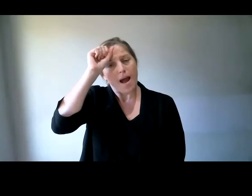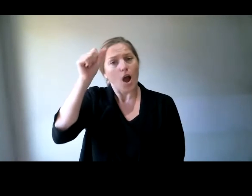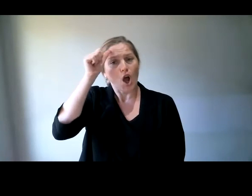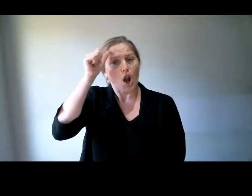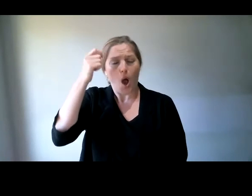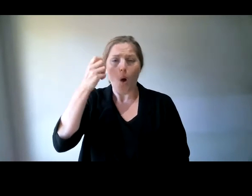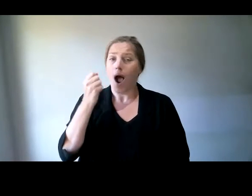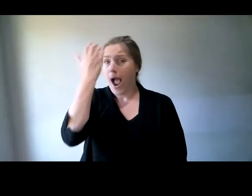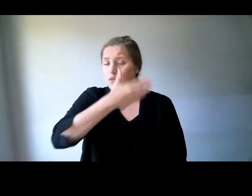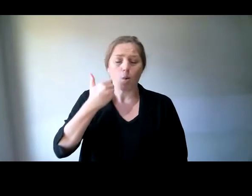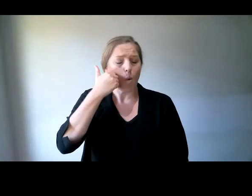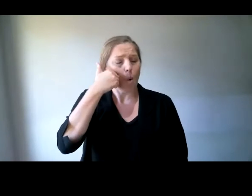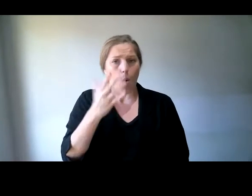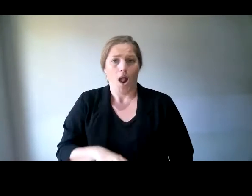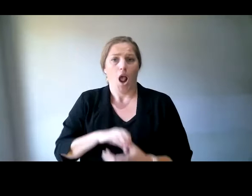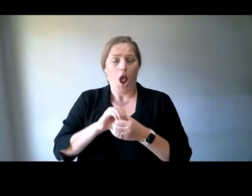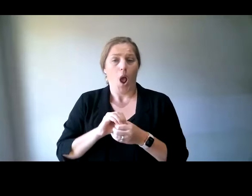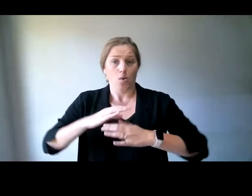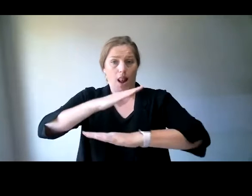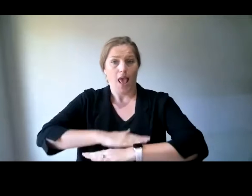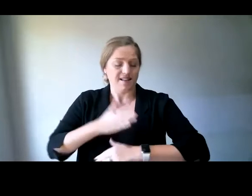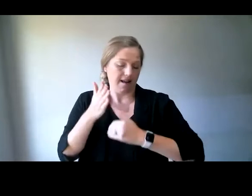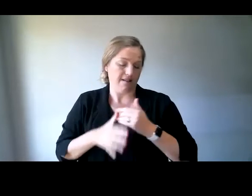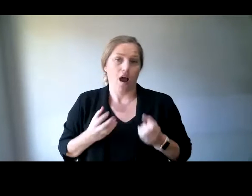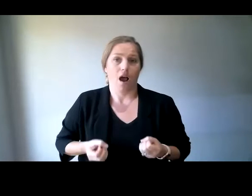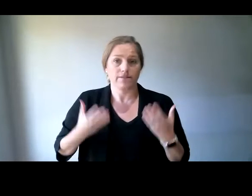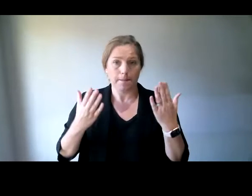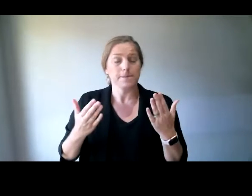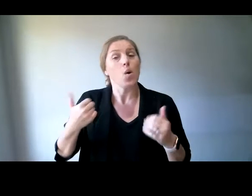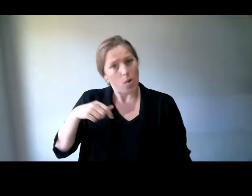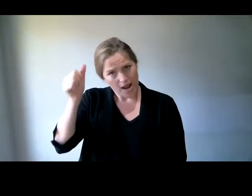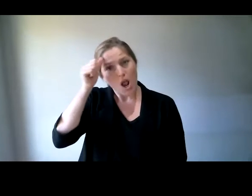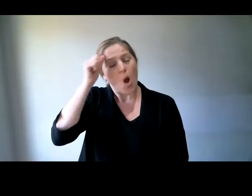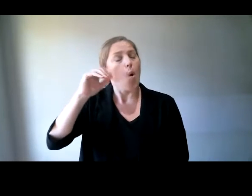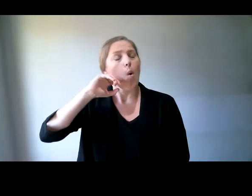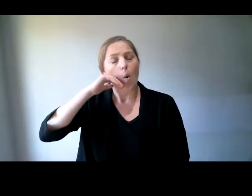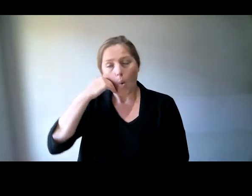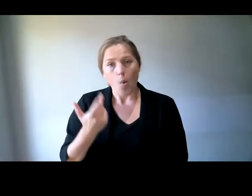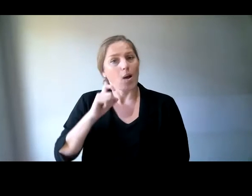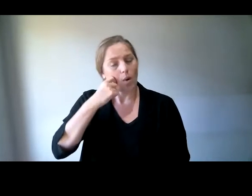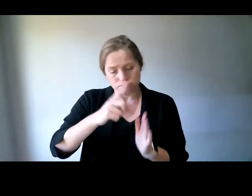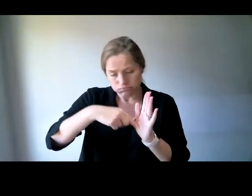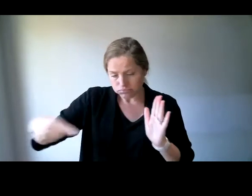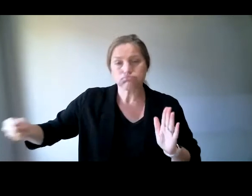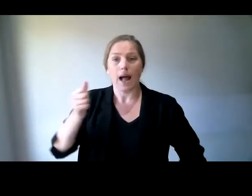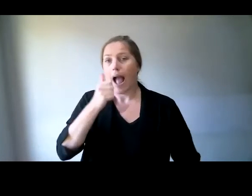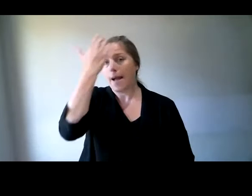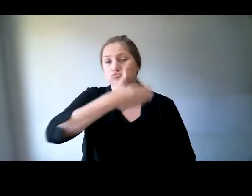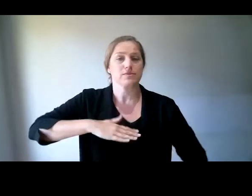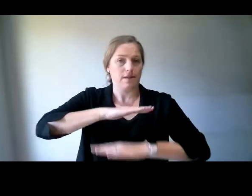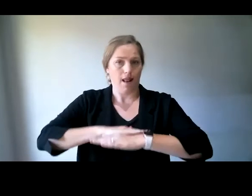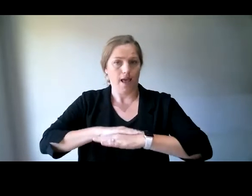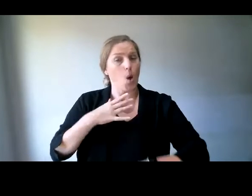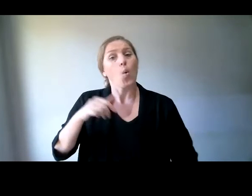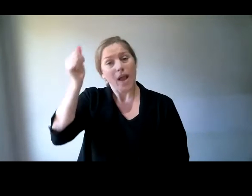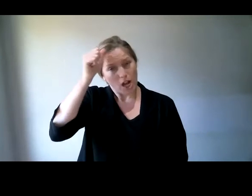land was never ceded and that this was, is, and always will be Aboriginal land, and that there are First Nations people who are affected by the